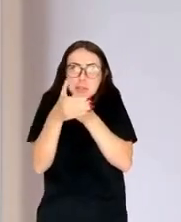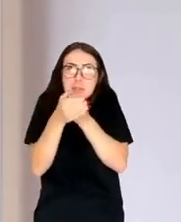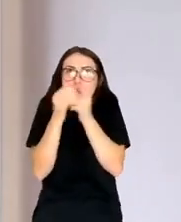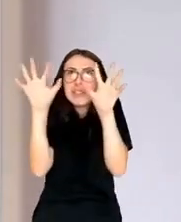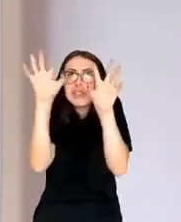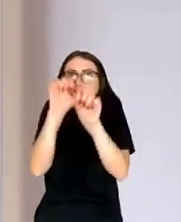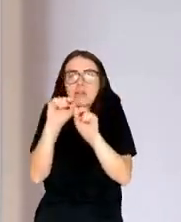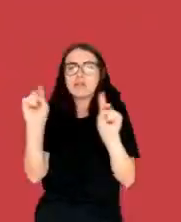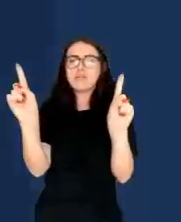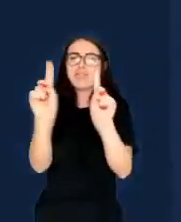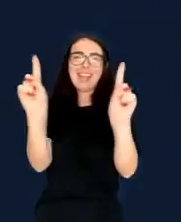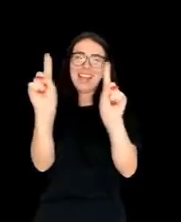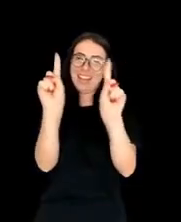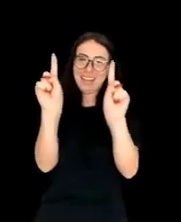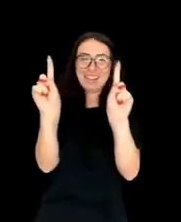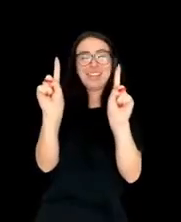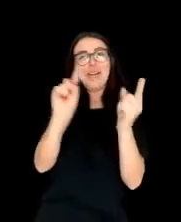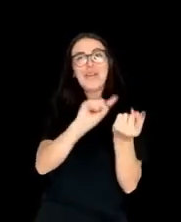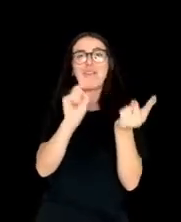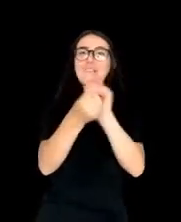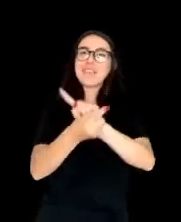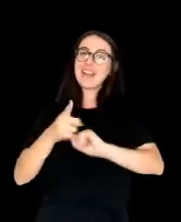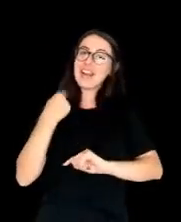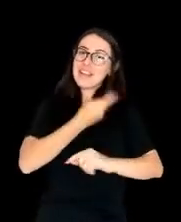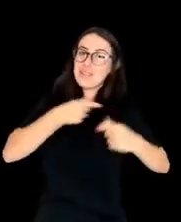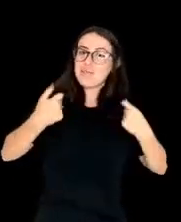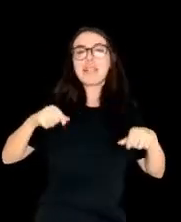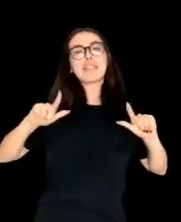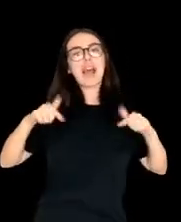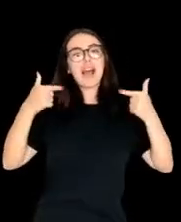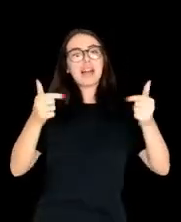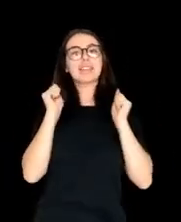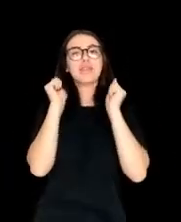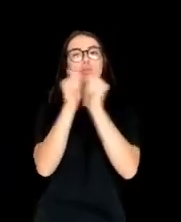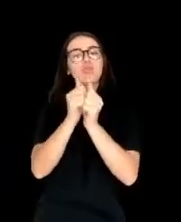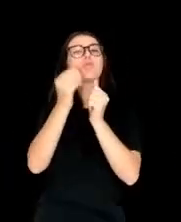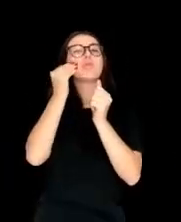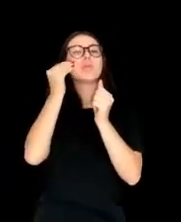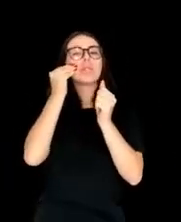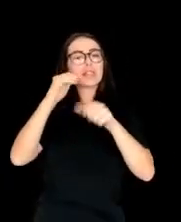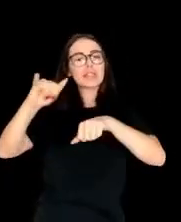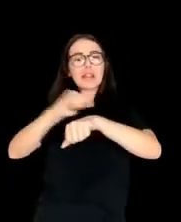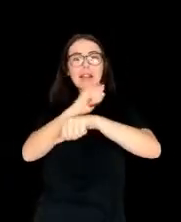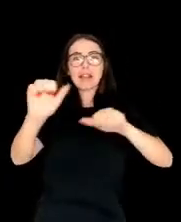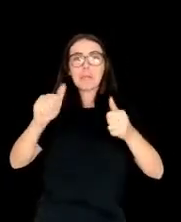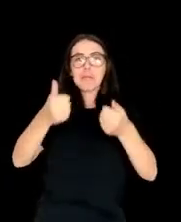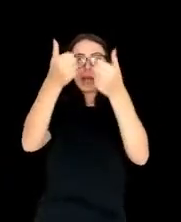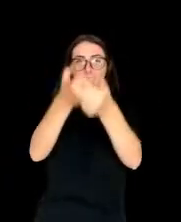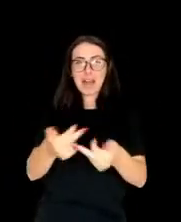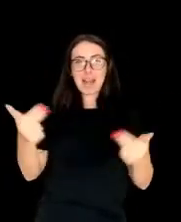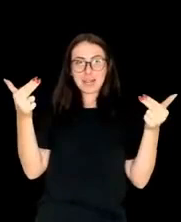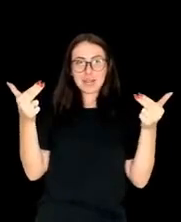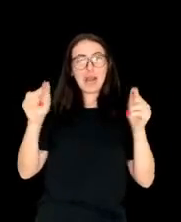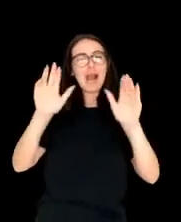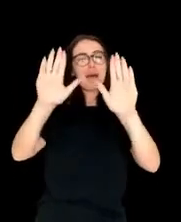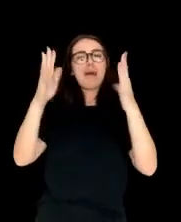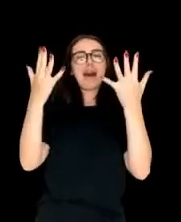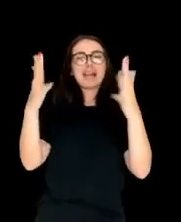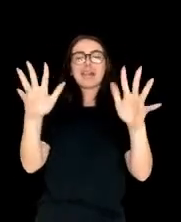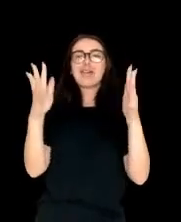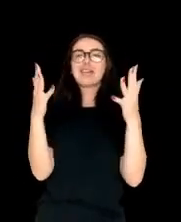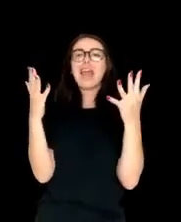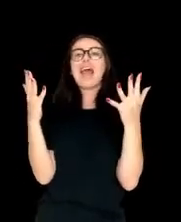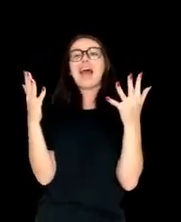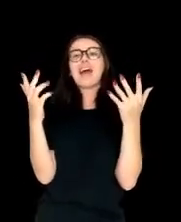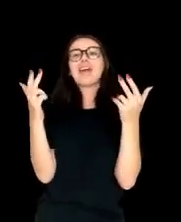together to make things better. Now, I will not abuse your hospitality too much by using this as an opportunity to propagandize